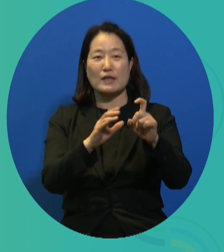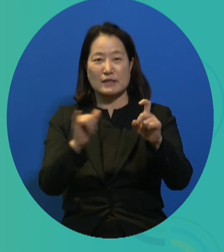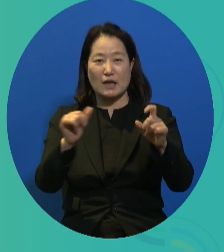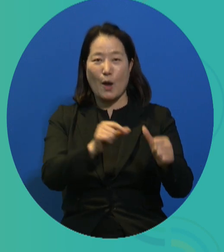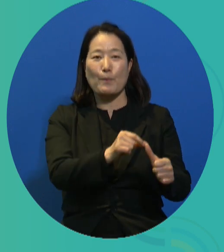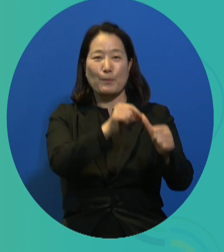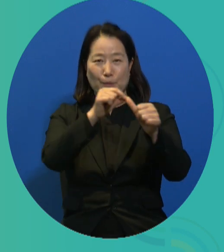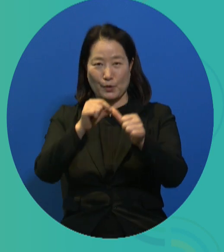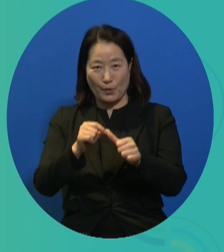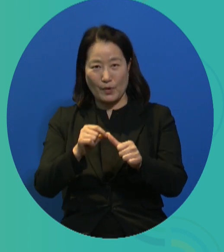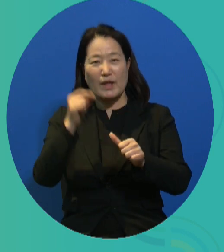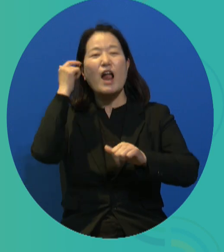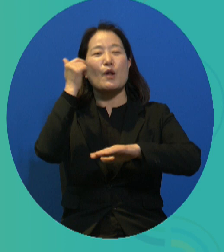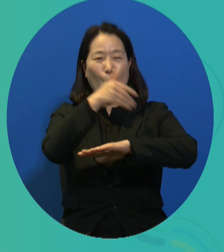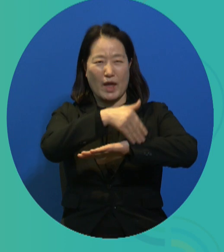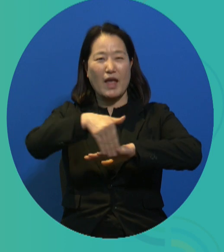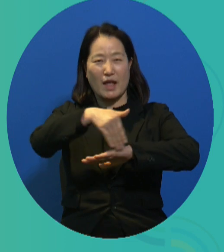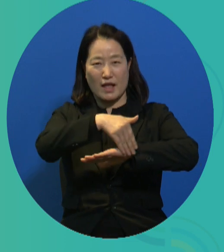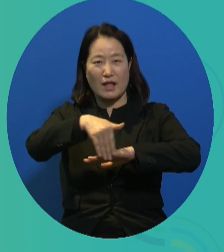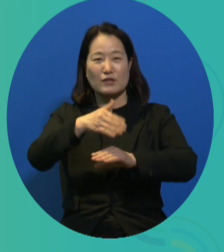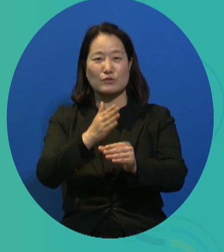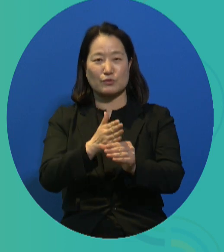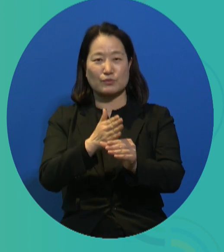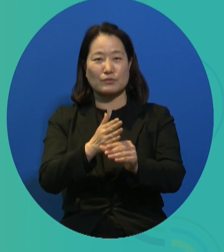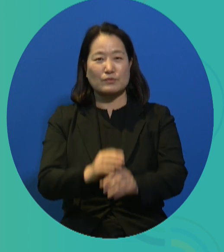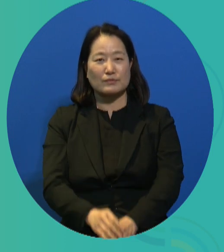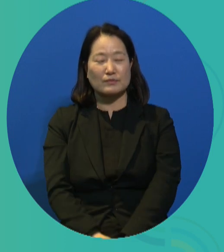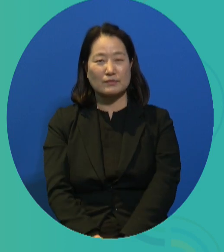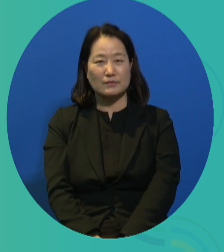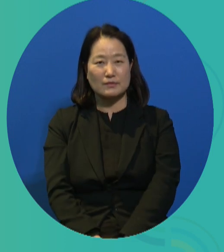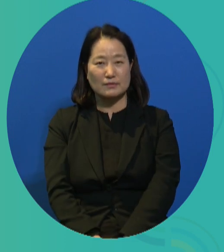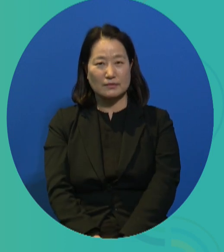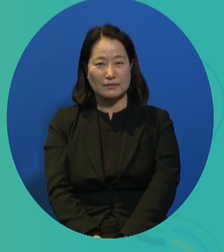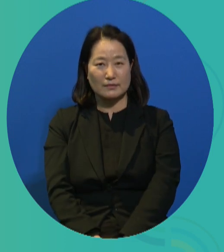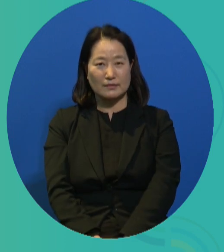Gyeongnam Province, 10 people will be hired for this project.